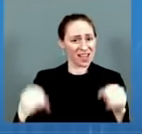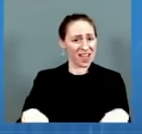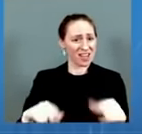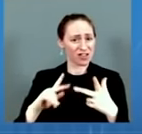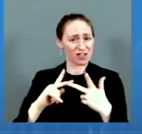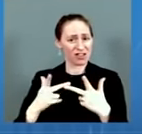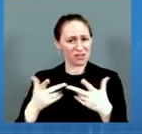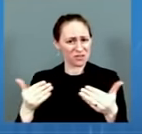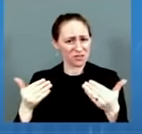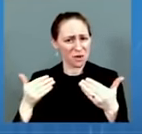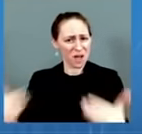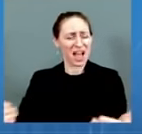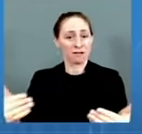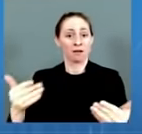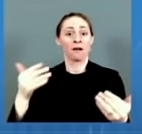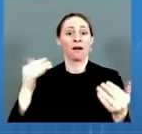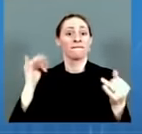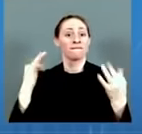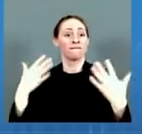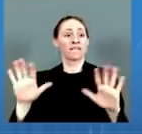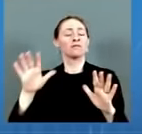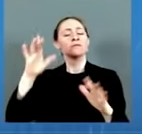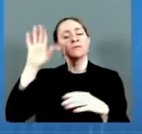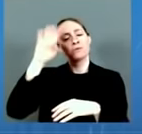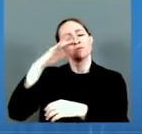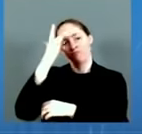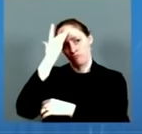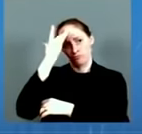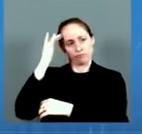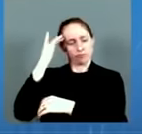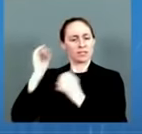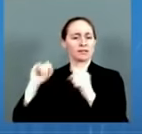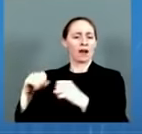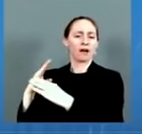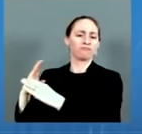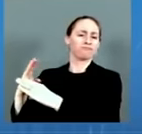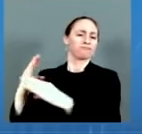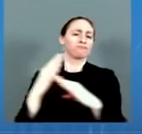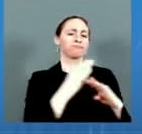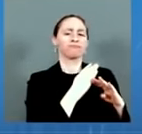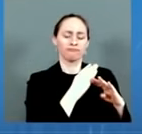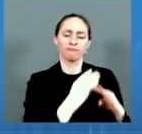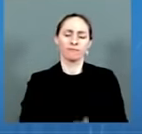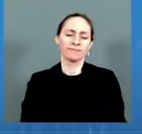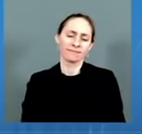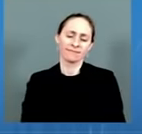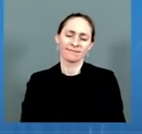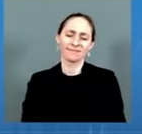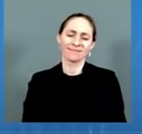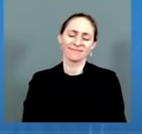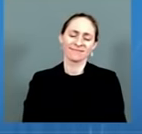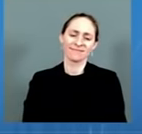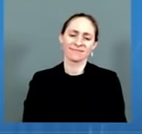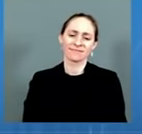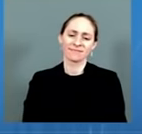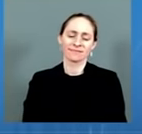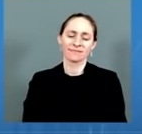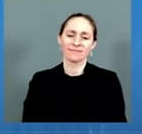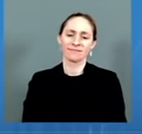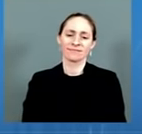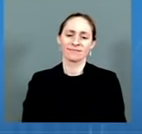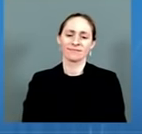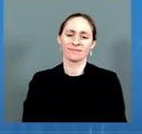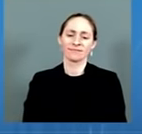the pandemic, we have understood the urgent need to provide protection to our aging populations, and CDC has been actively